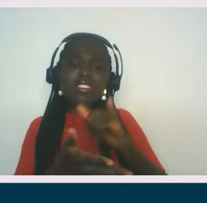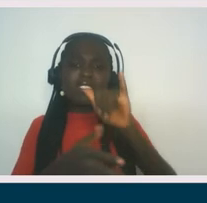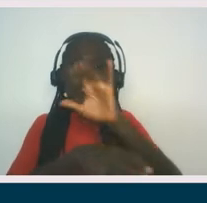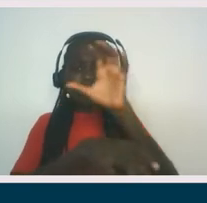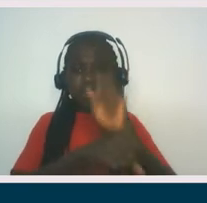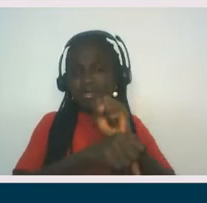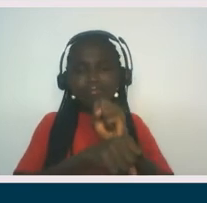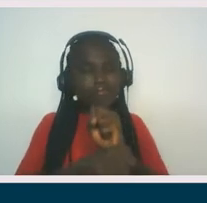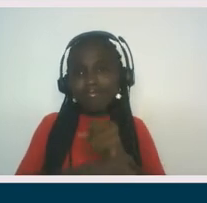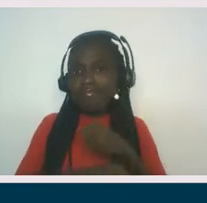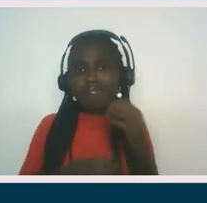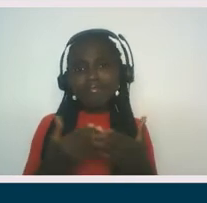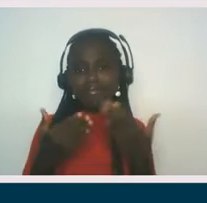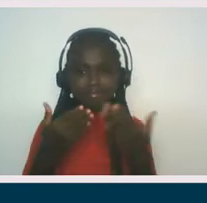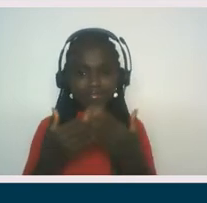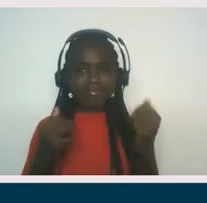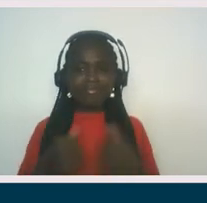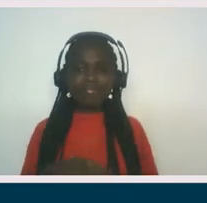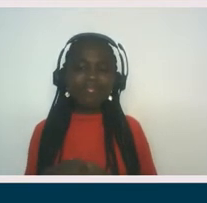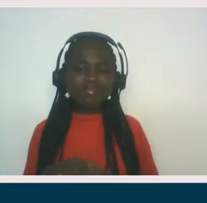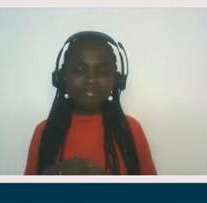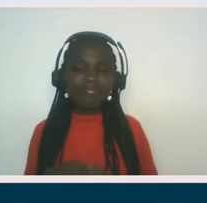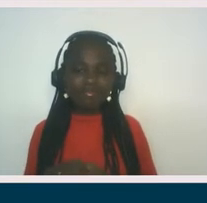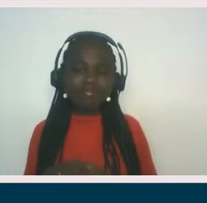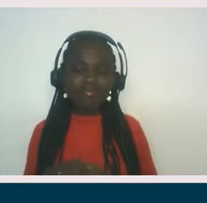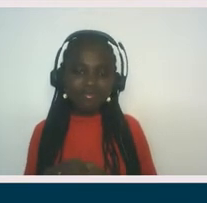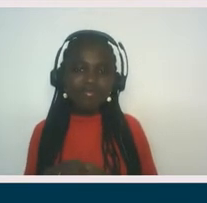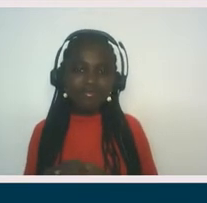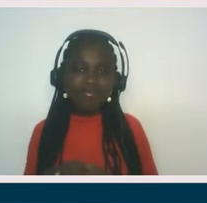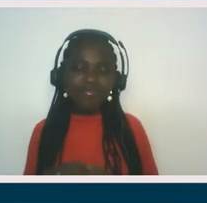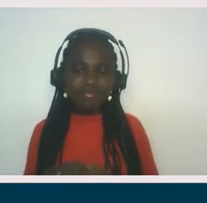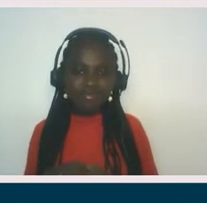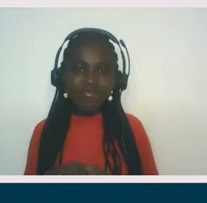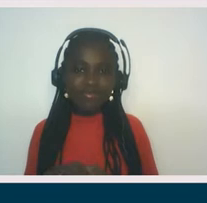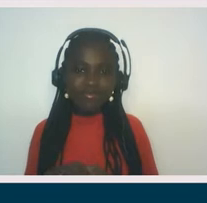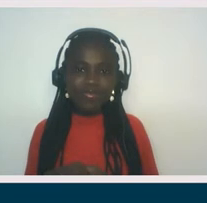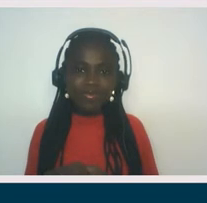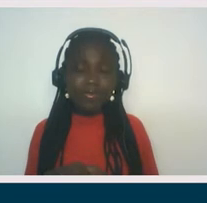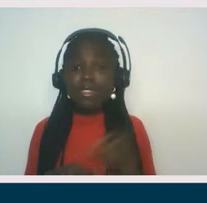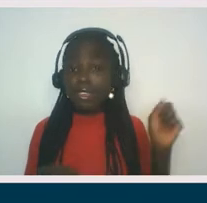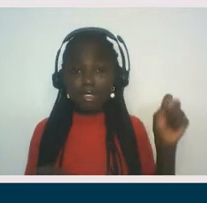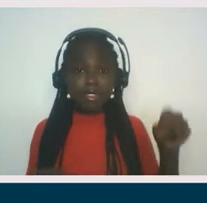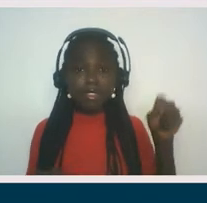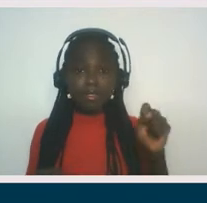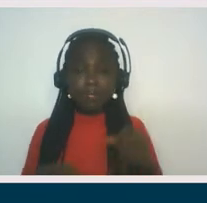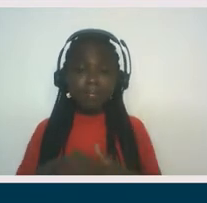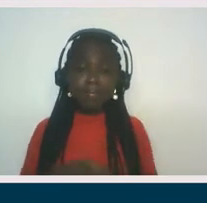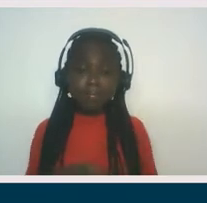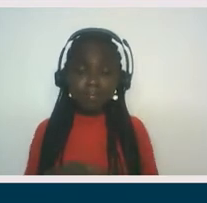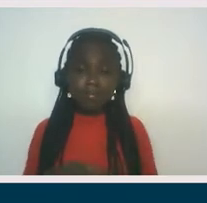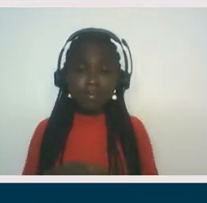be, it is, it is, it is very colonized. Um, so yeah, I, um,